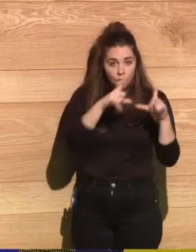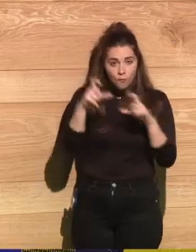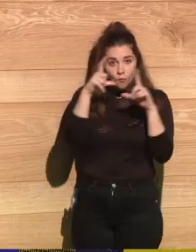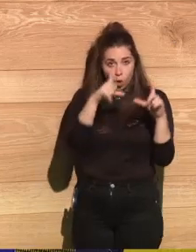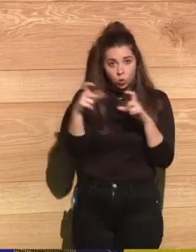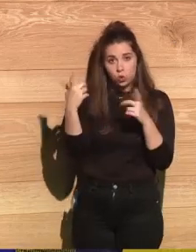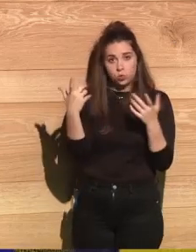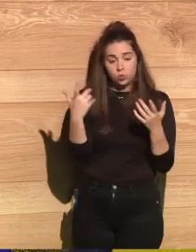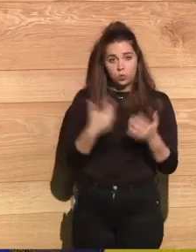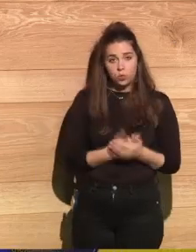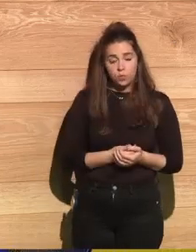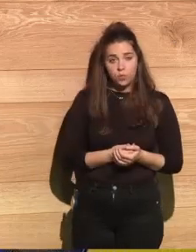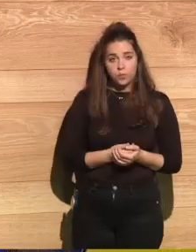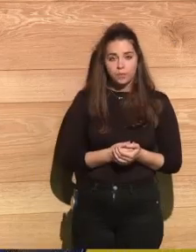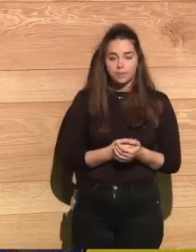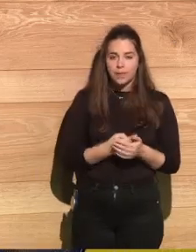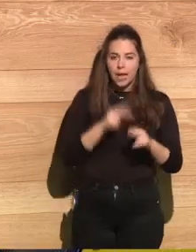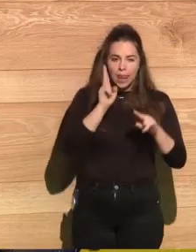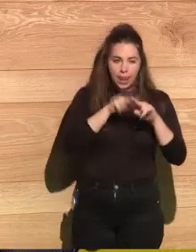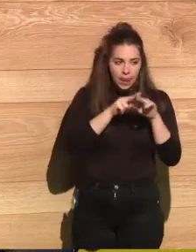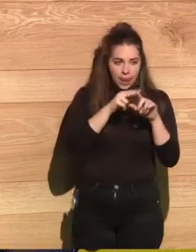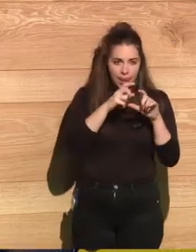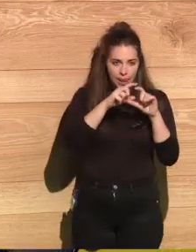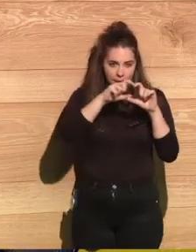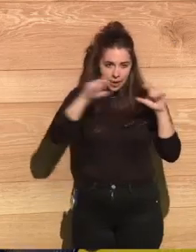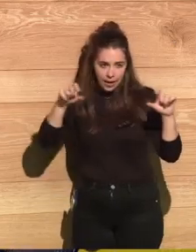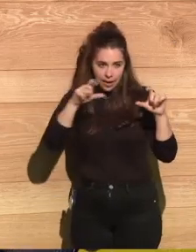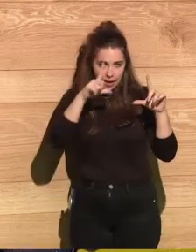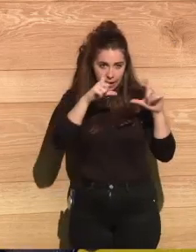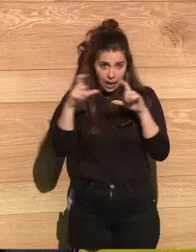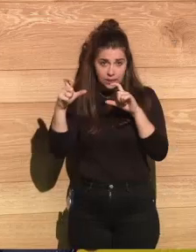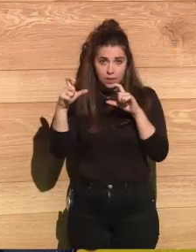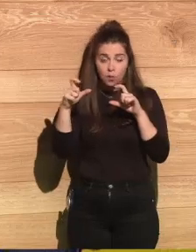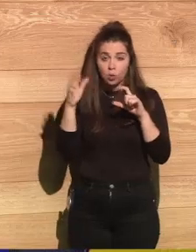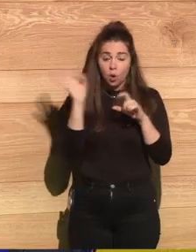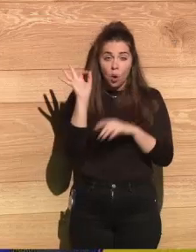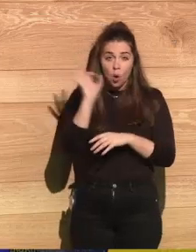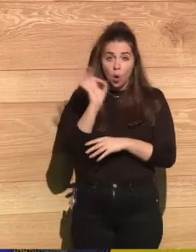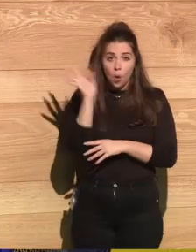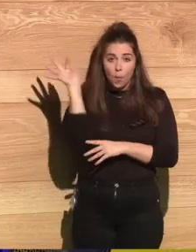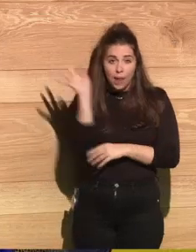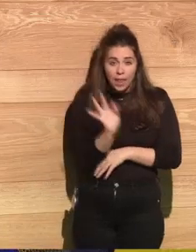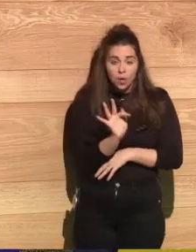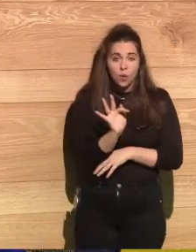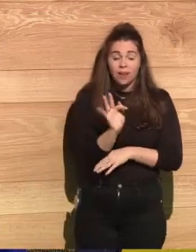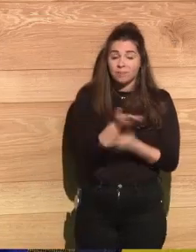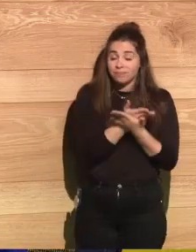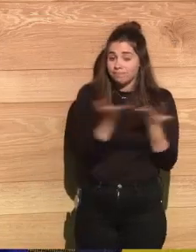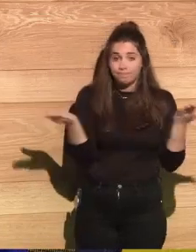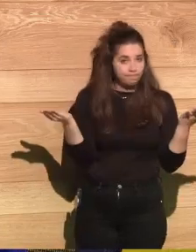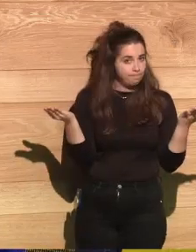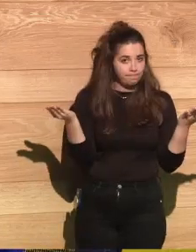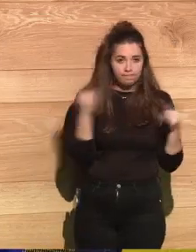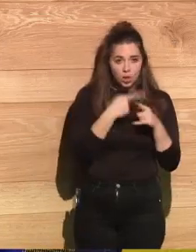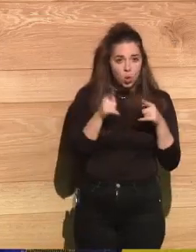negatives, slides, films, anything which show human